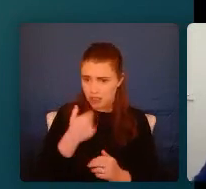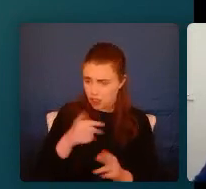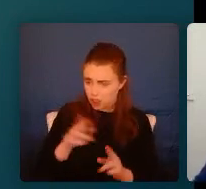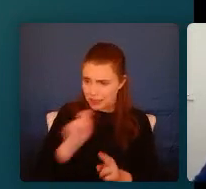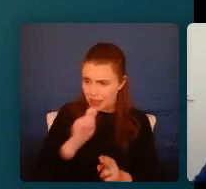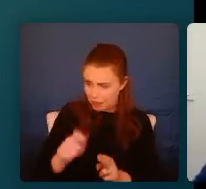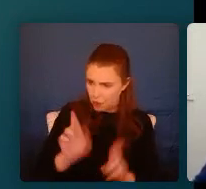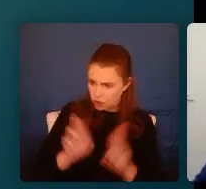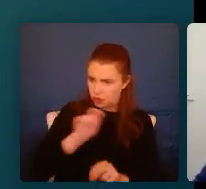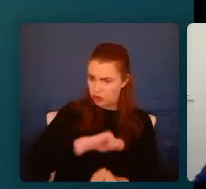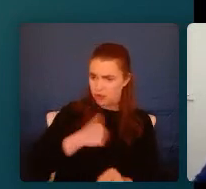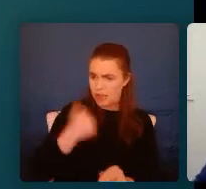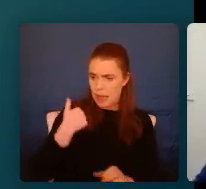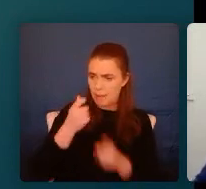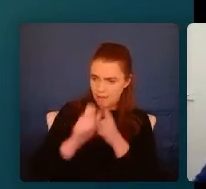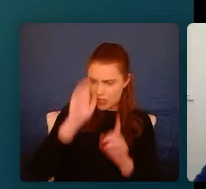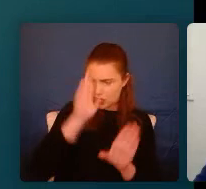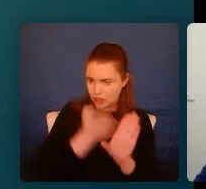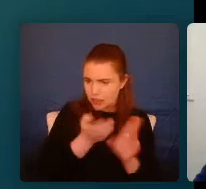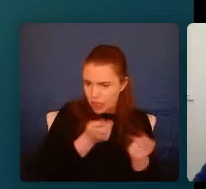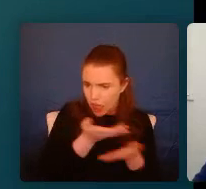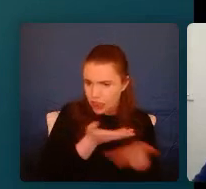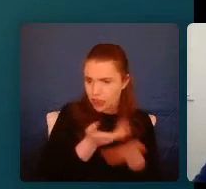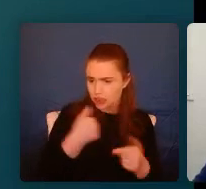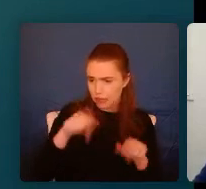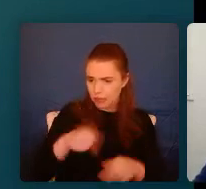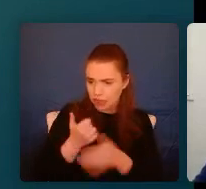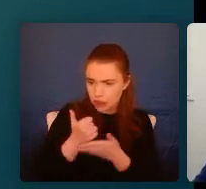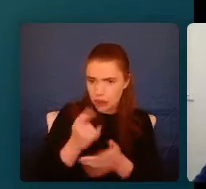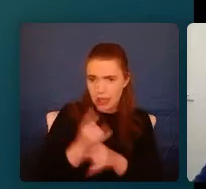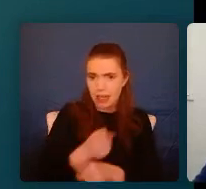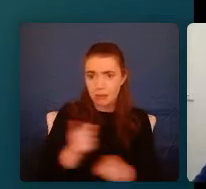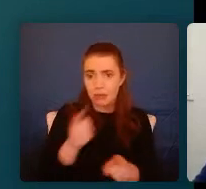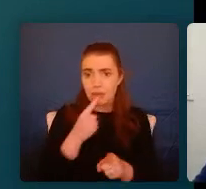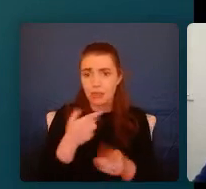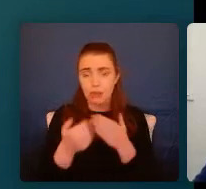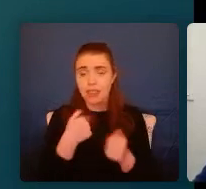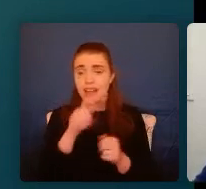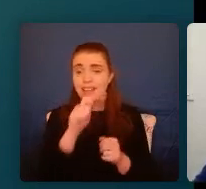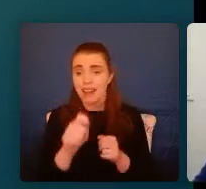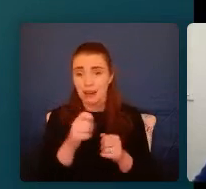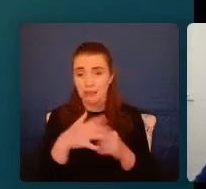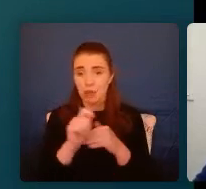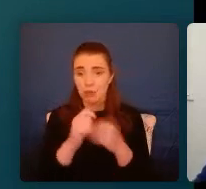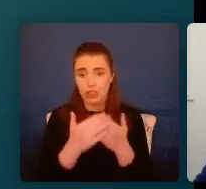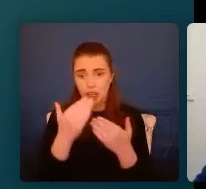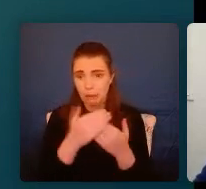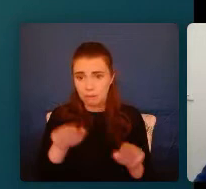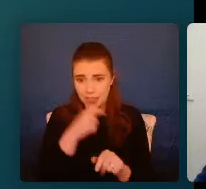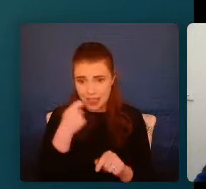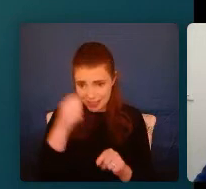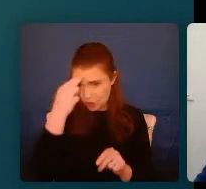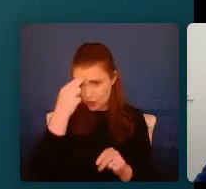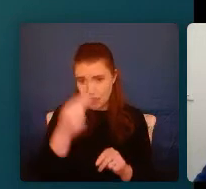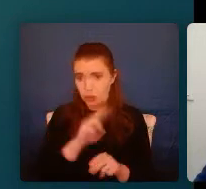should trust me. I'm a professional psychologist and I'm going to be here to help you. And the point that I would make to most young people is that I get it. I get why you